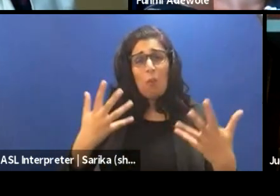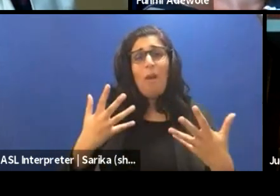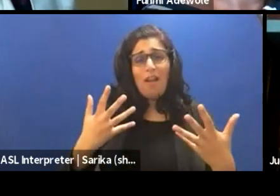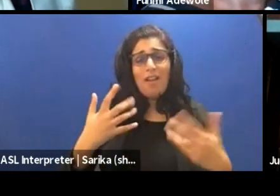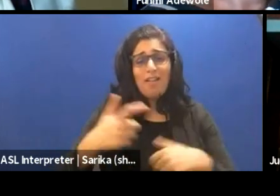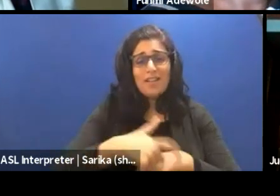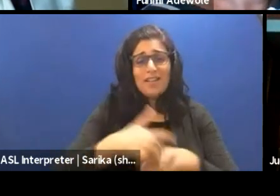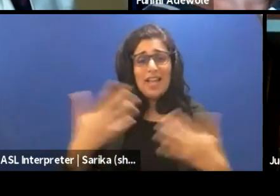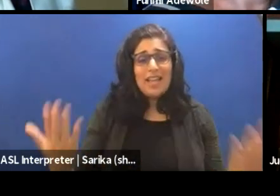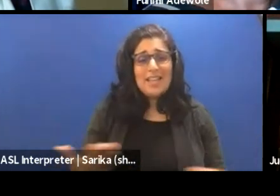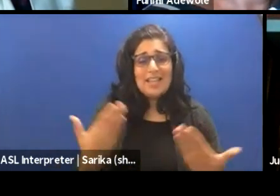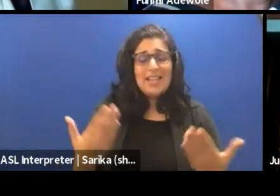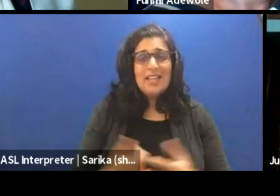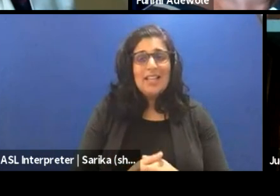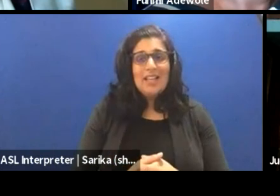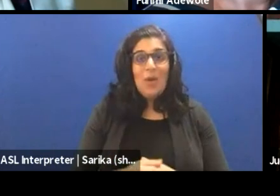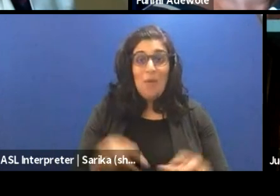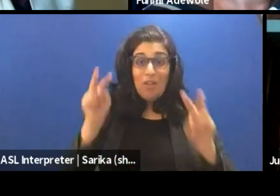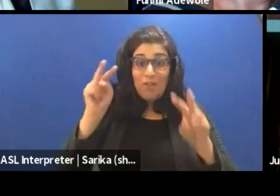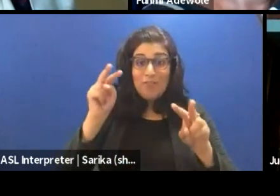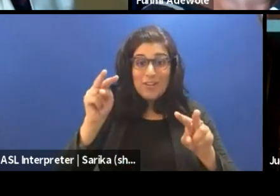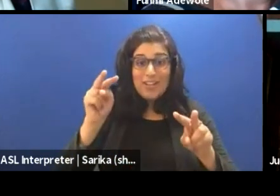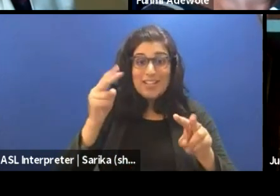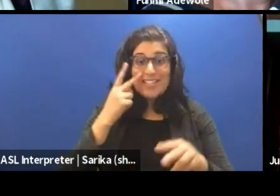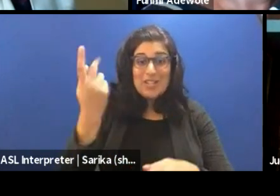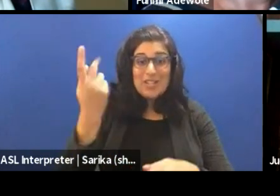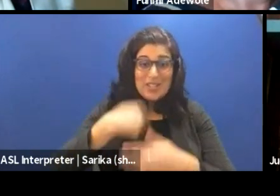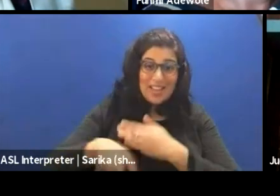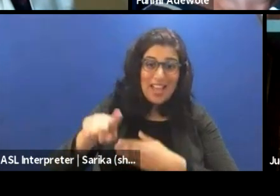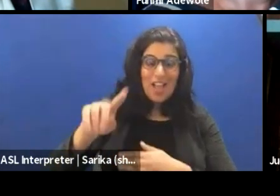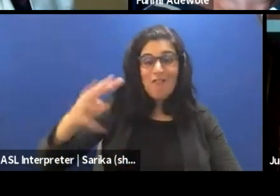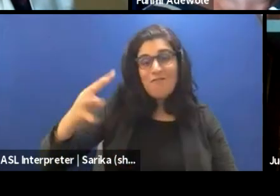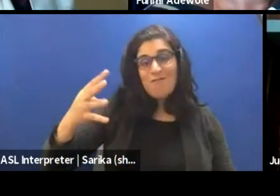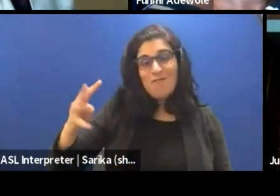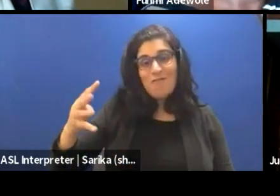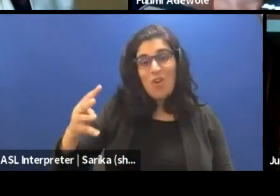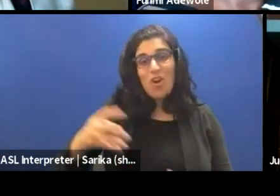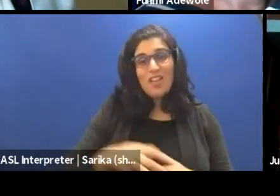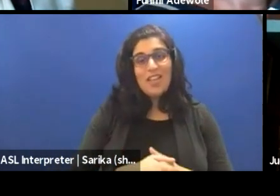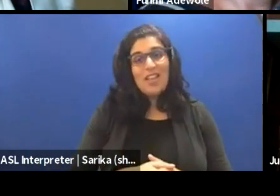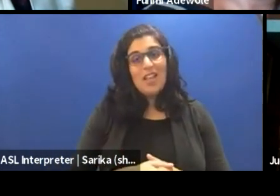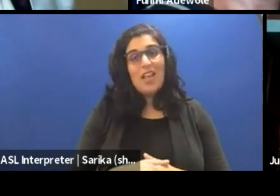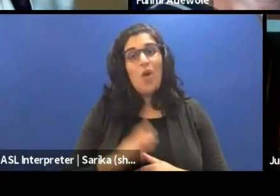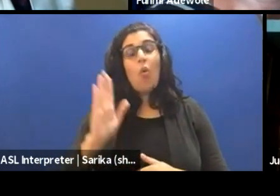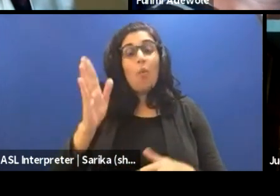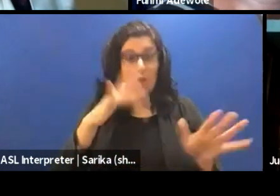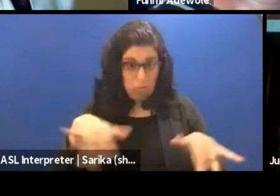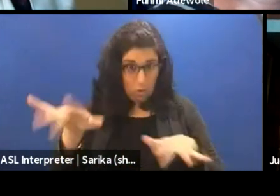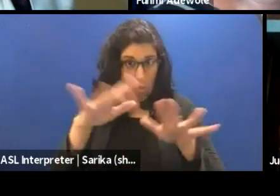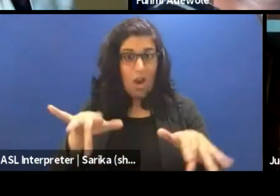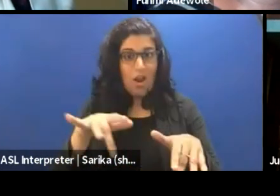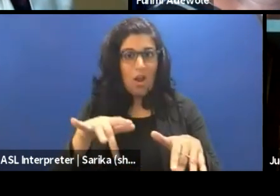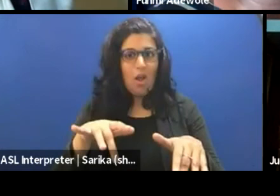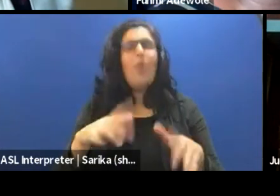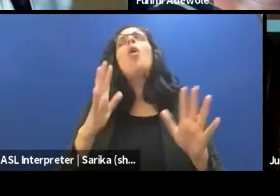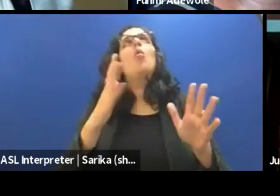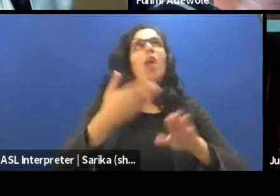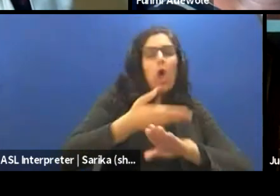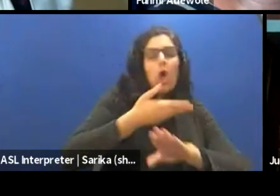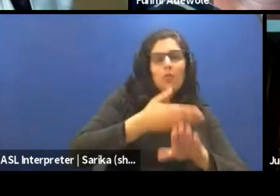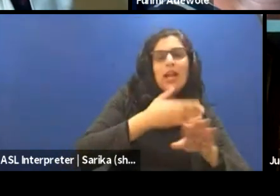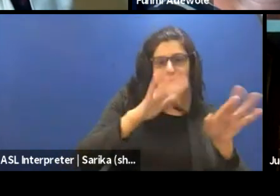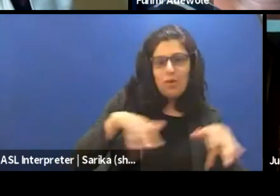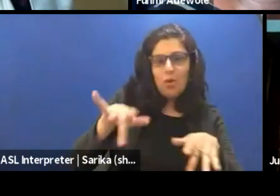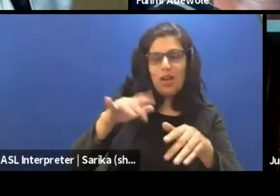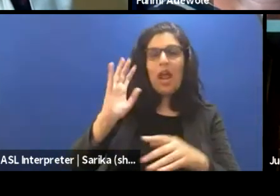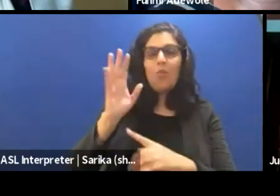be here today. We look forward to seeing you next week for the fourth episode, which is going to be recorded. We've recorded it already. We're going to